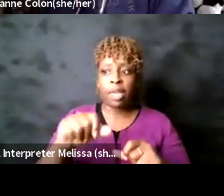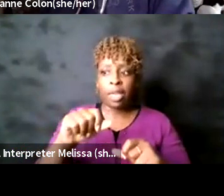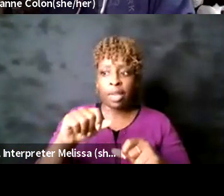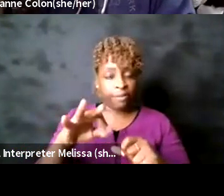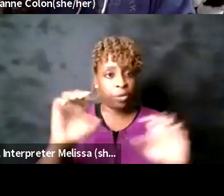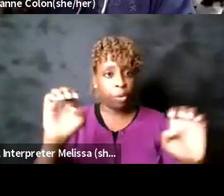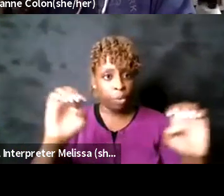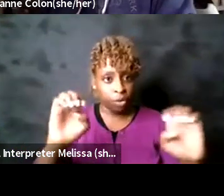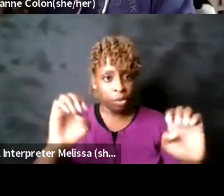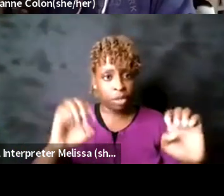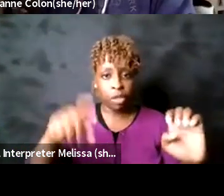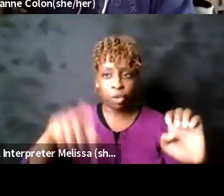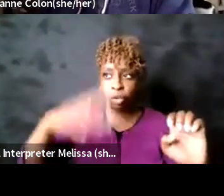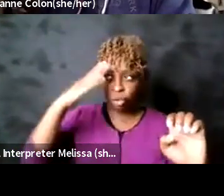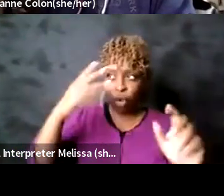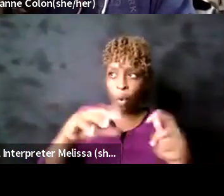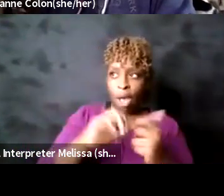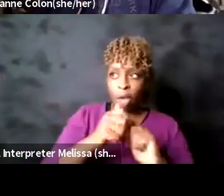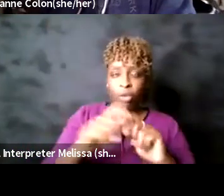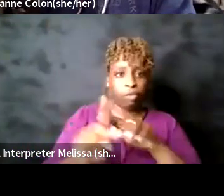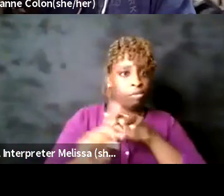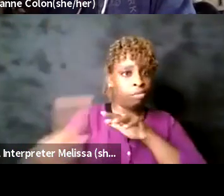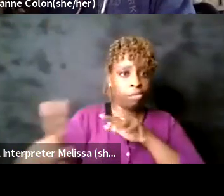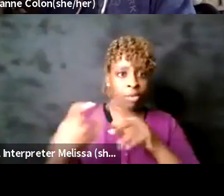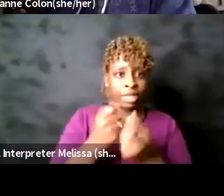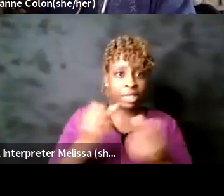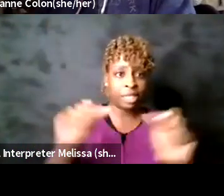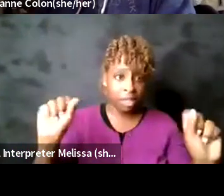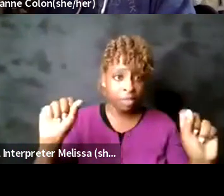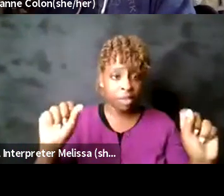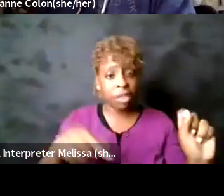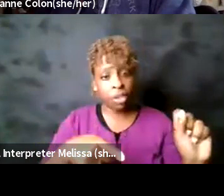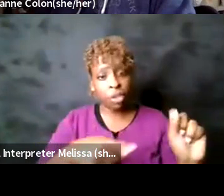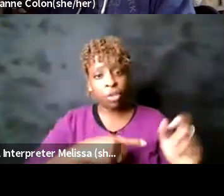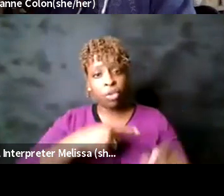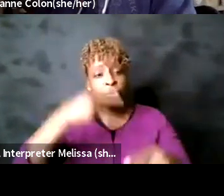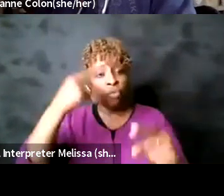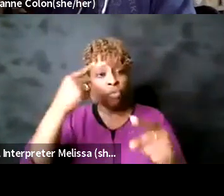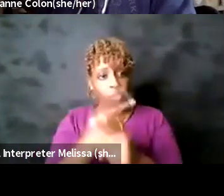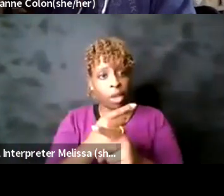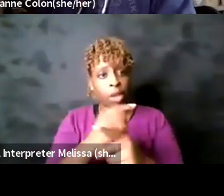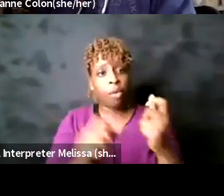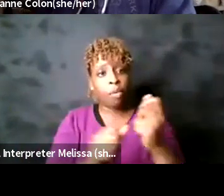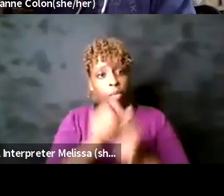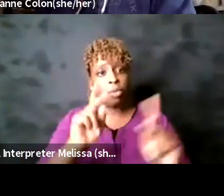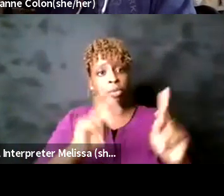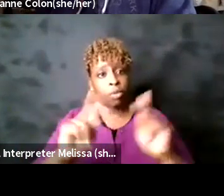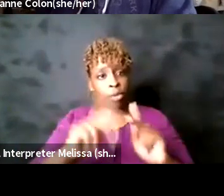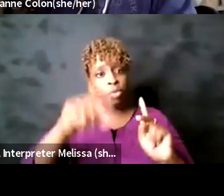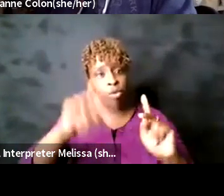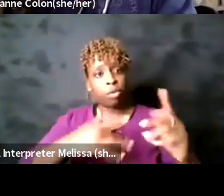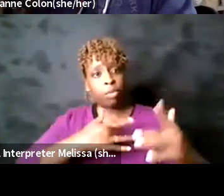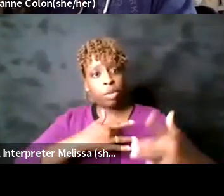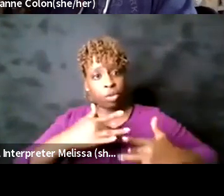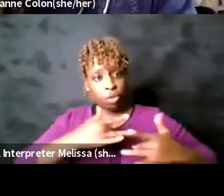you are absolutely right that more places should be concerned about the safety i know at z space we did a full walkthrough of both spaces